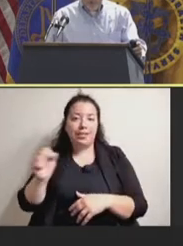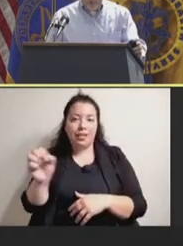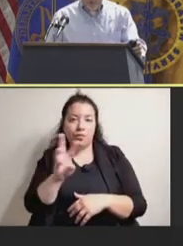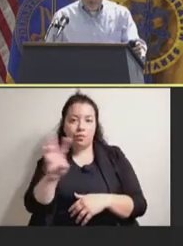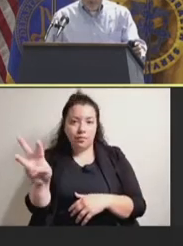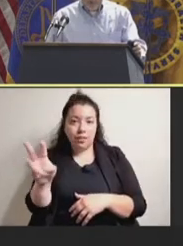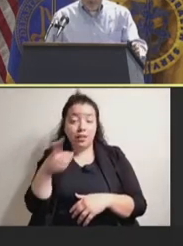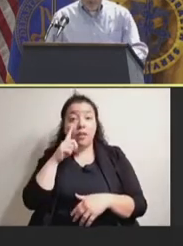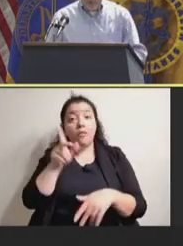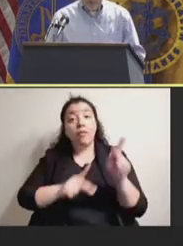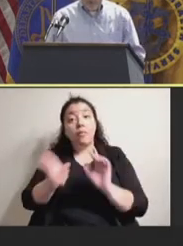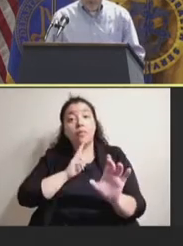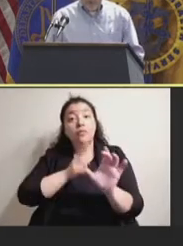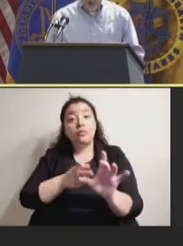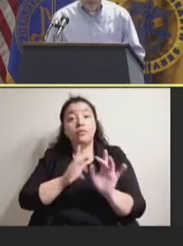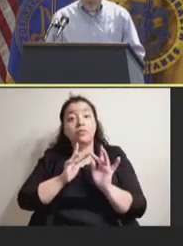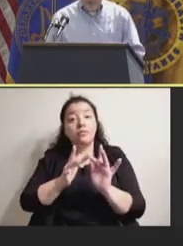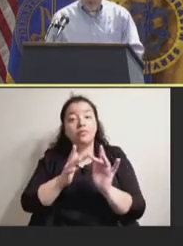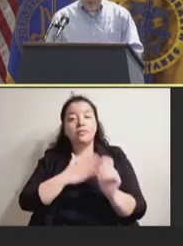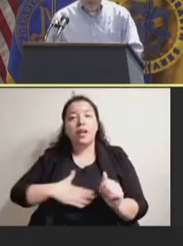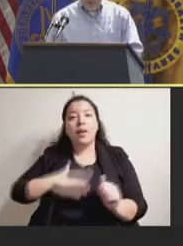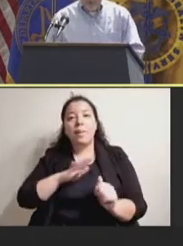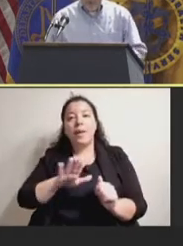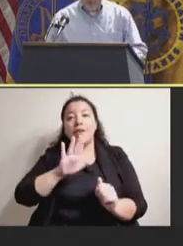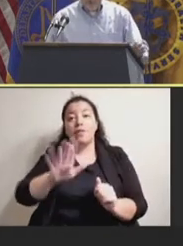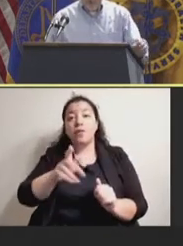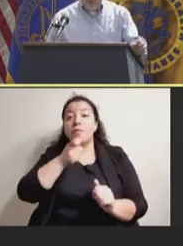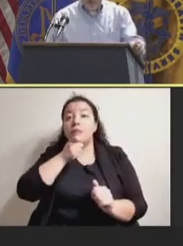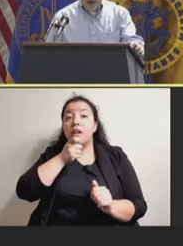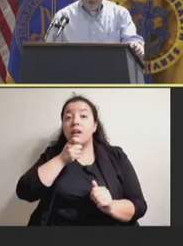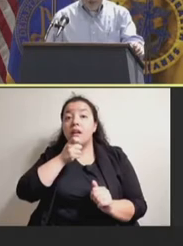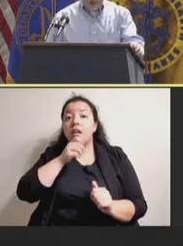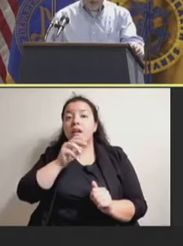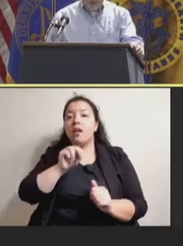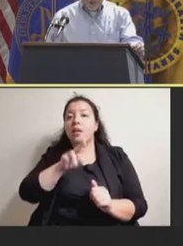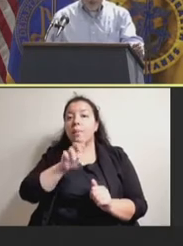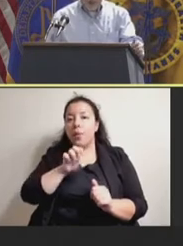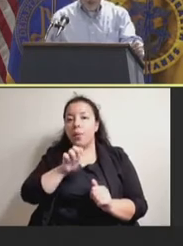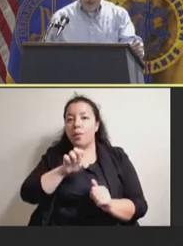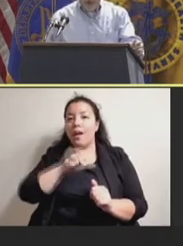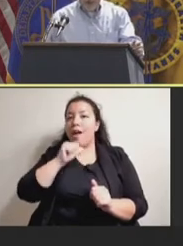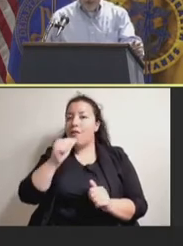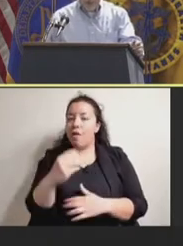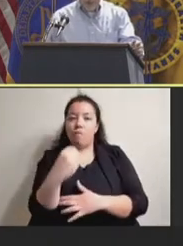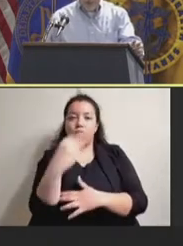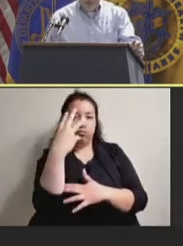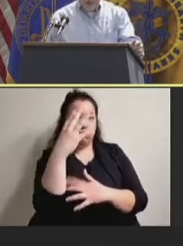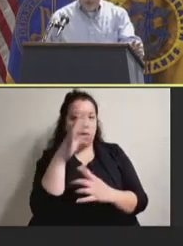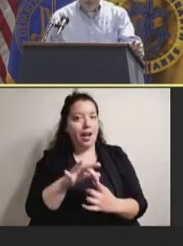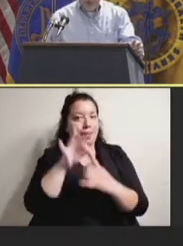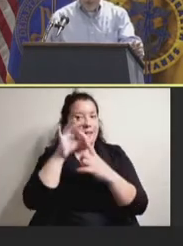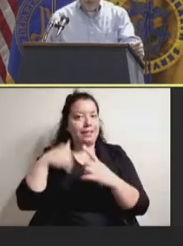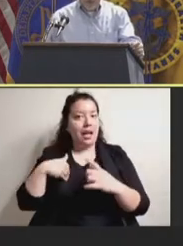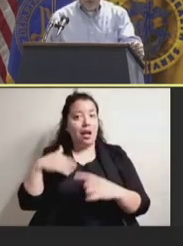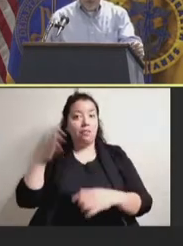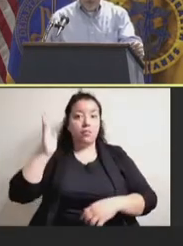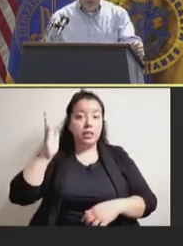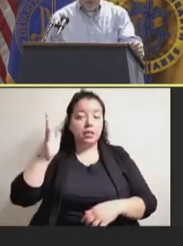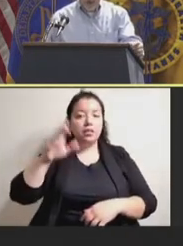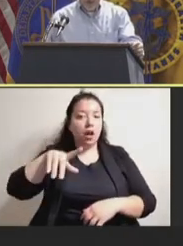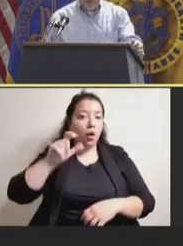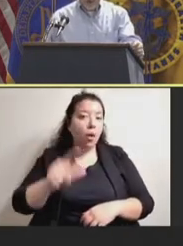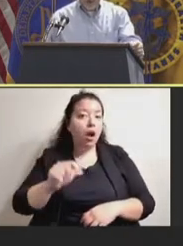virtual members, please mute yourself when not speaking, and please don't use your camera unless you're presenting, asking a question, or answering a question.